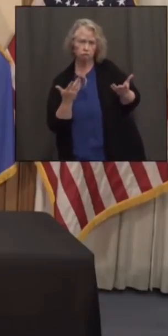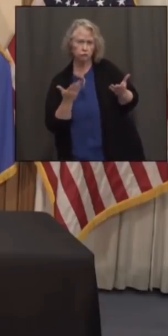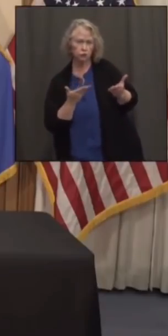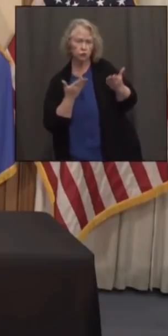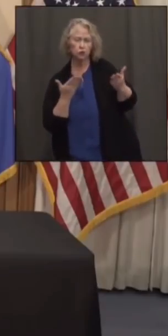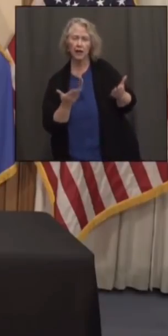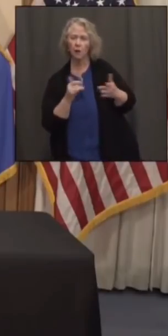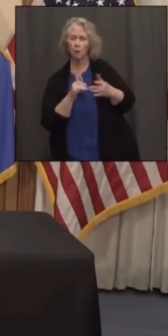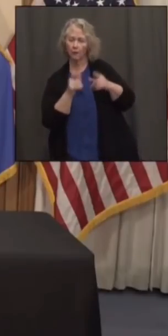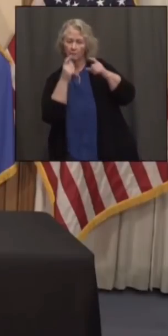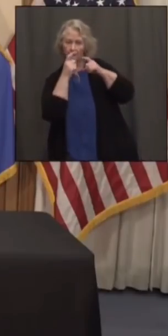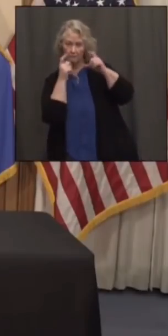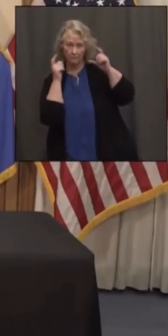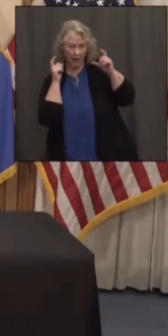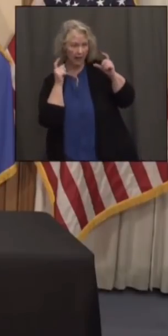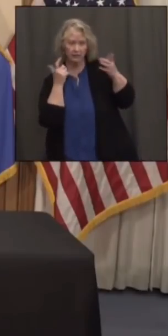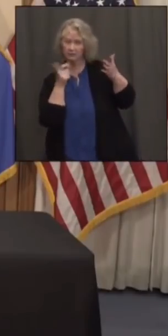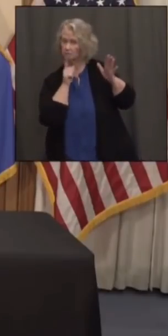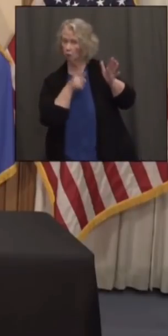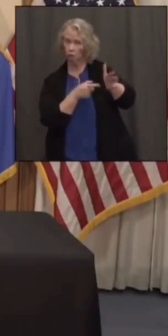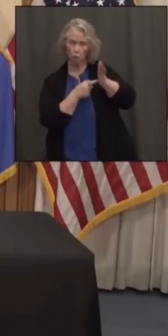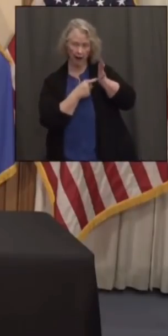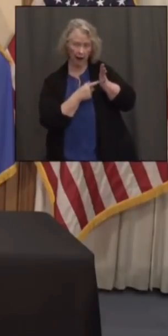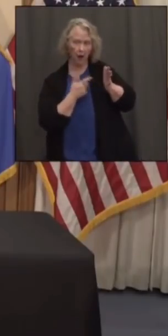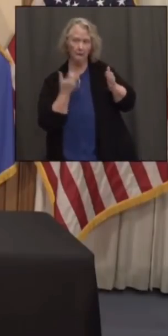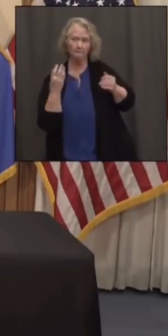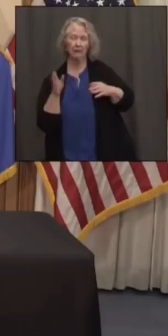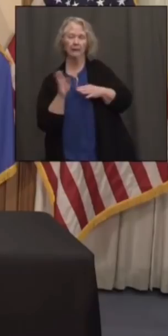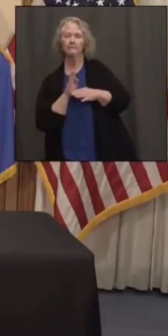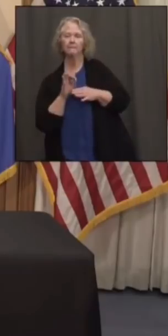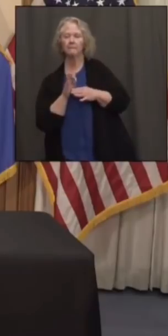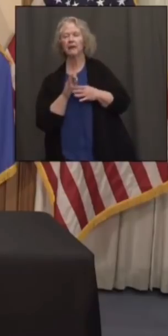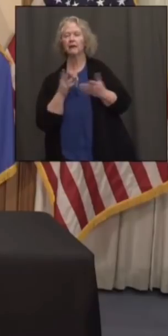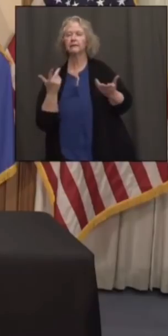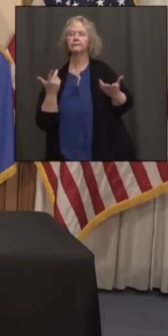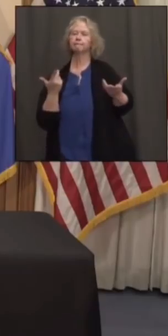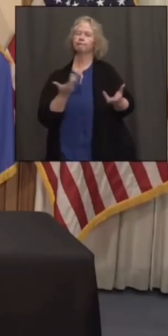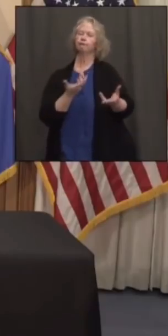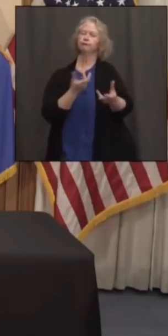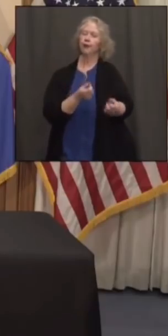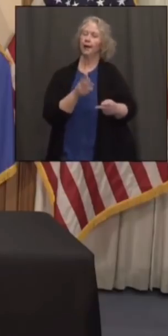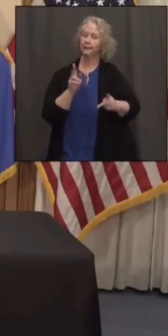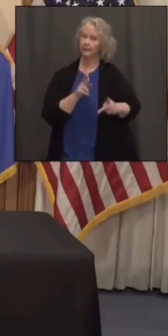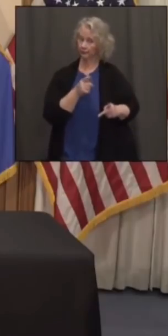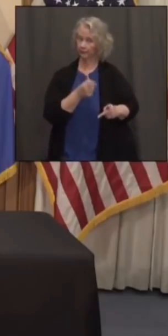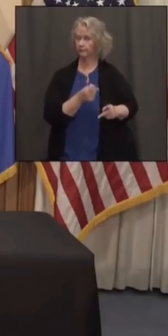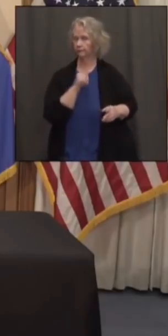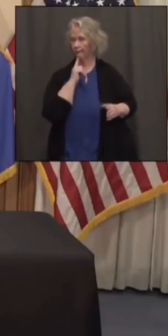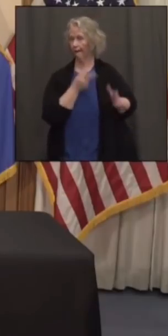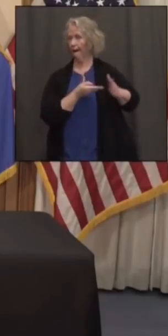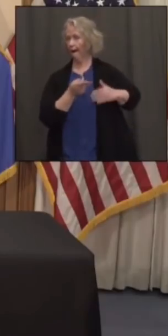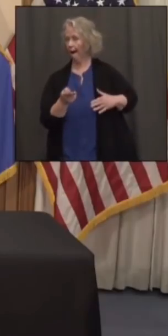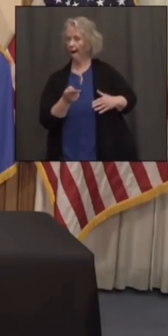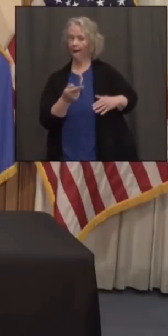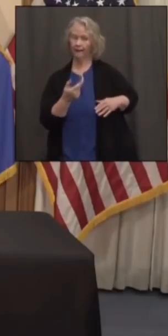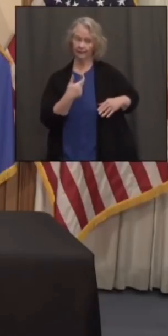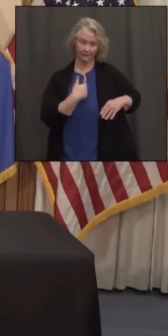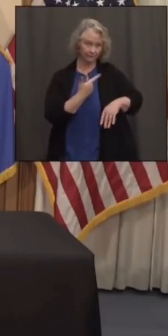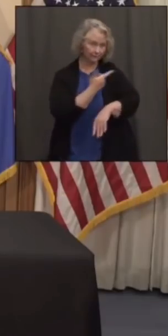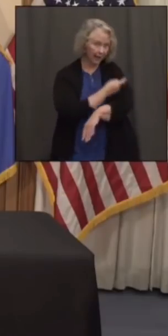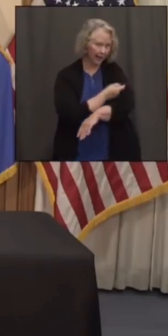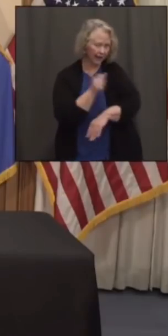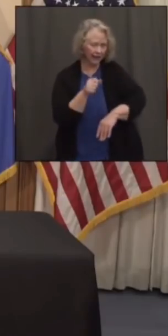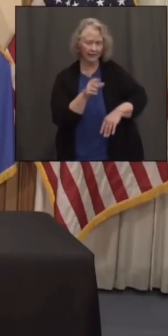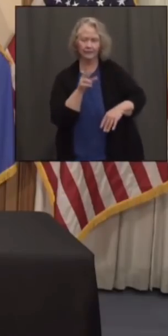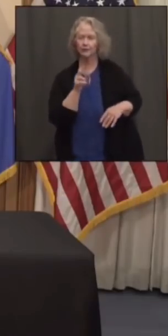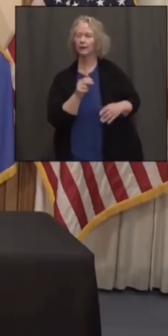this mask mandate dropped, we know many businesses are using the honor system about whether or not you're vaccinated in order to see whether or not